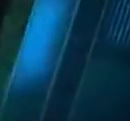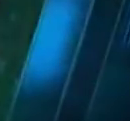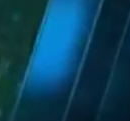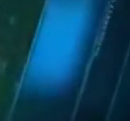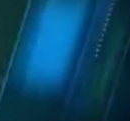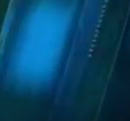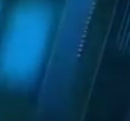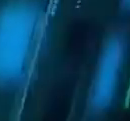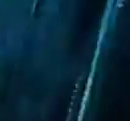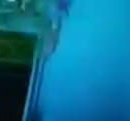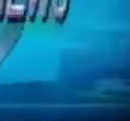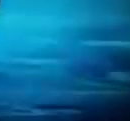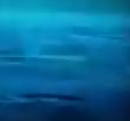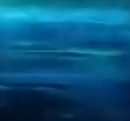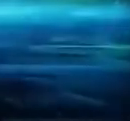Things Time To People To To, You